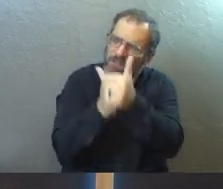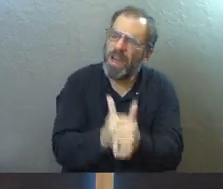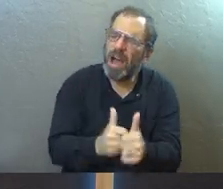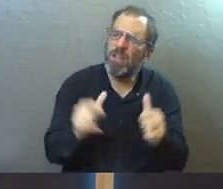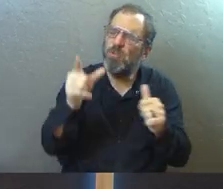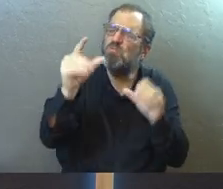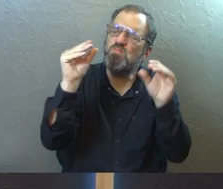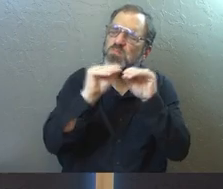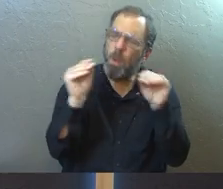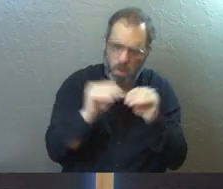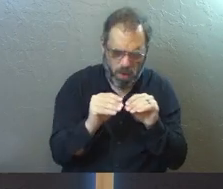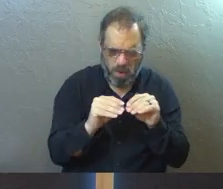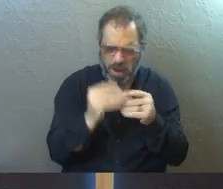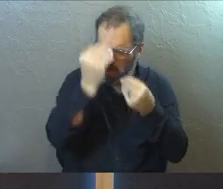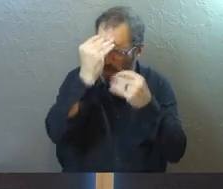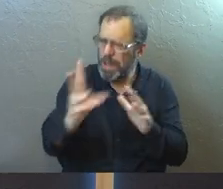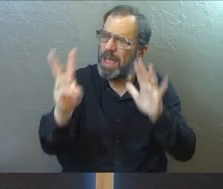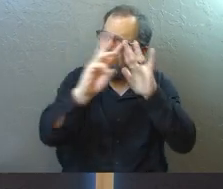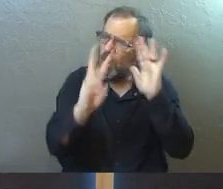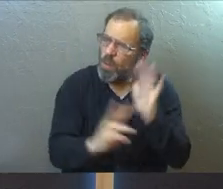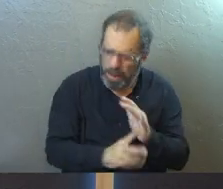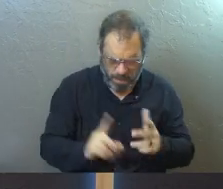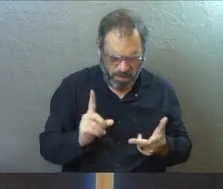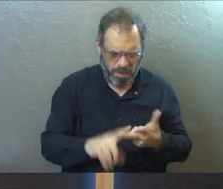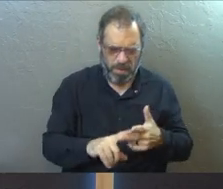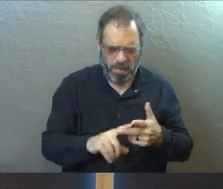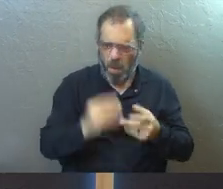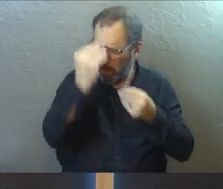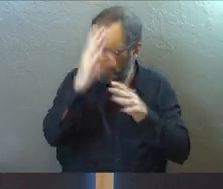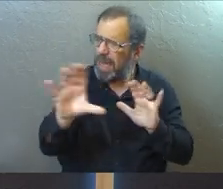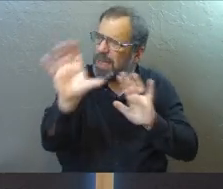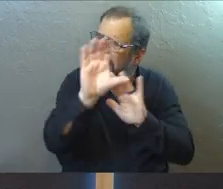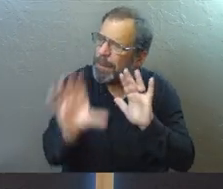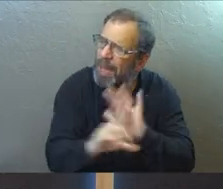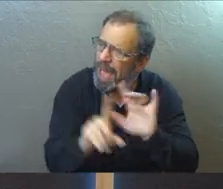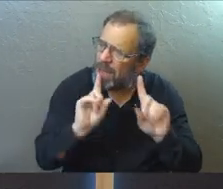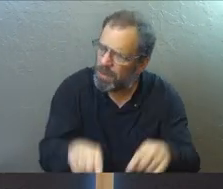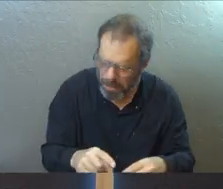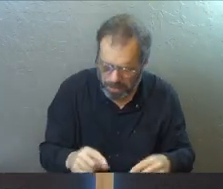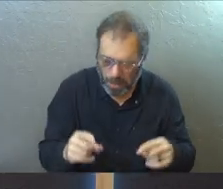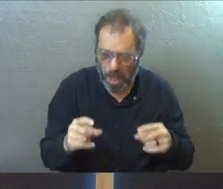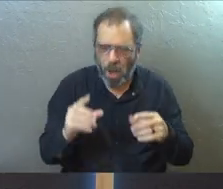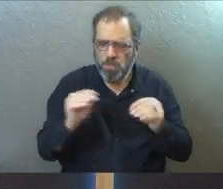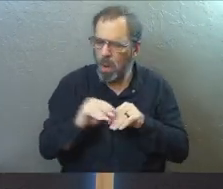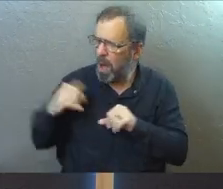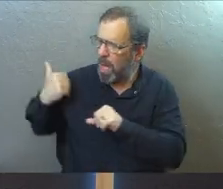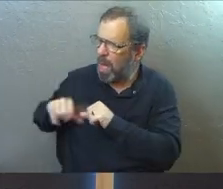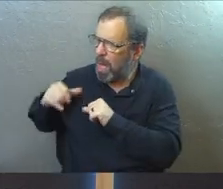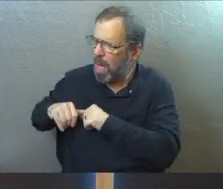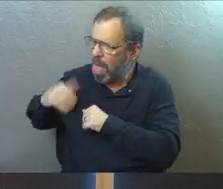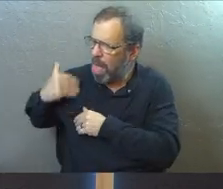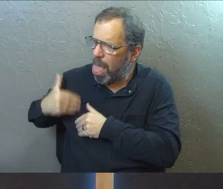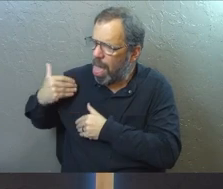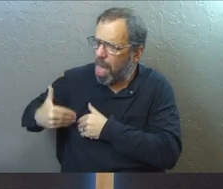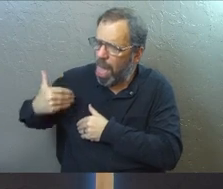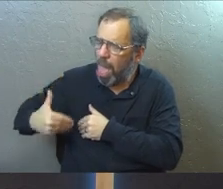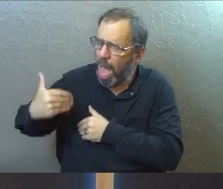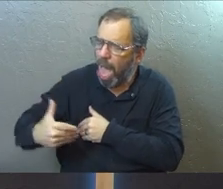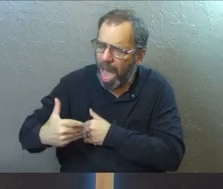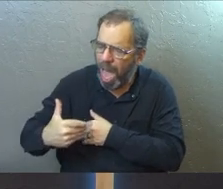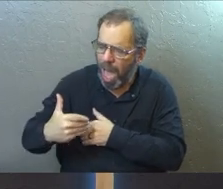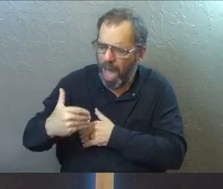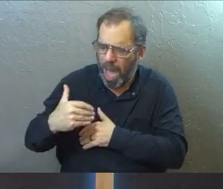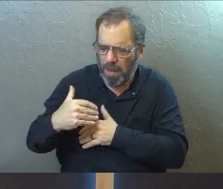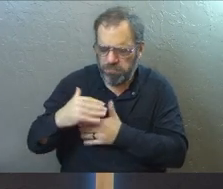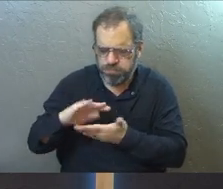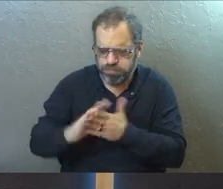you more closely, Lord, and obeying your will, God, obeying your commands in our life, God, so that more and more of that would build up, more and more of that assurance